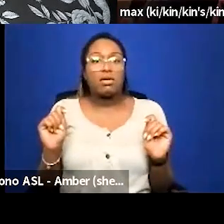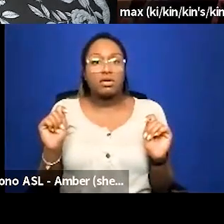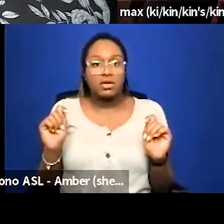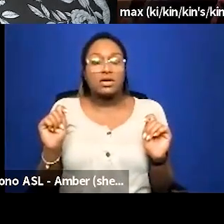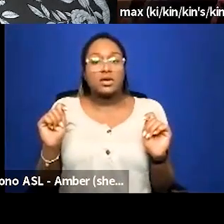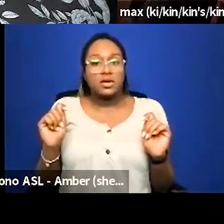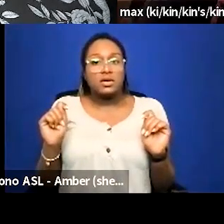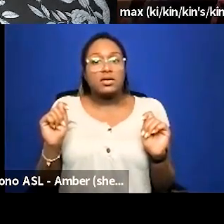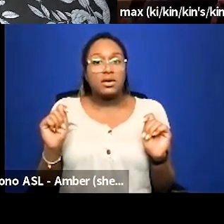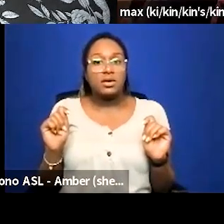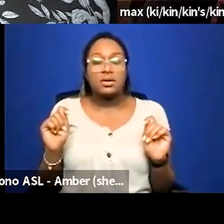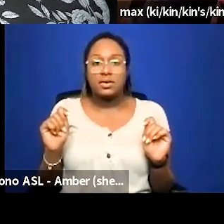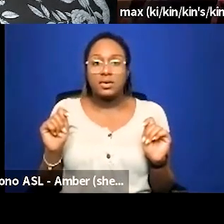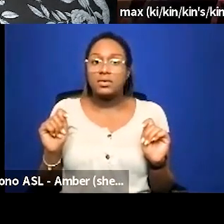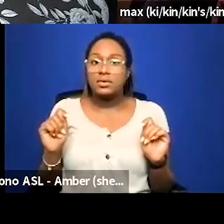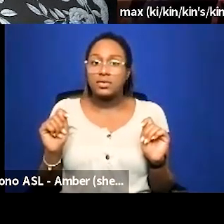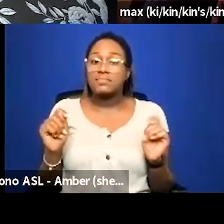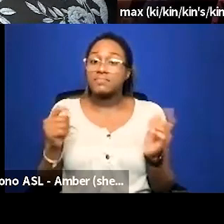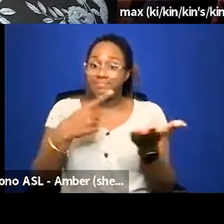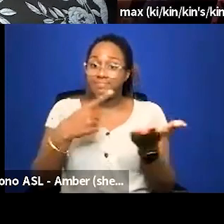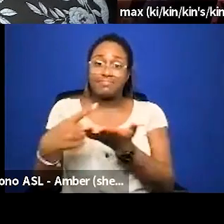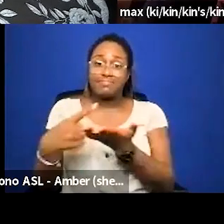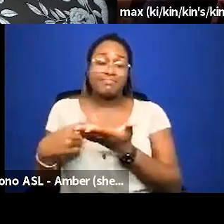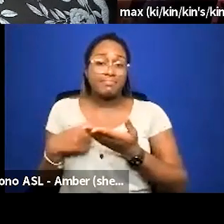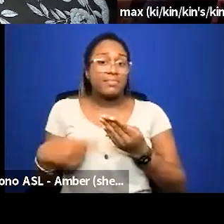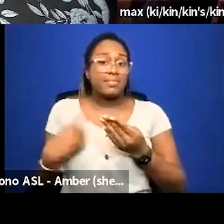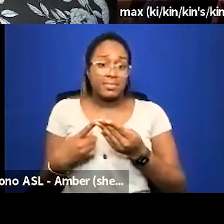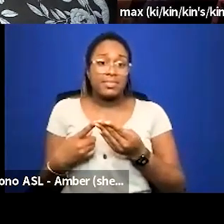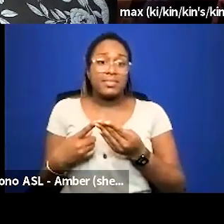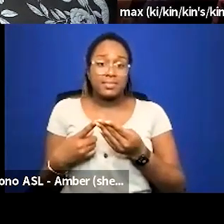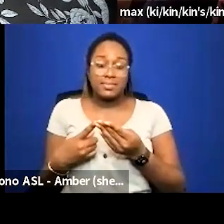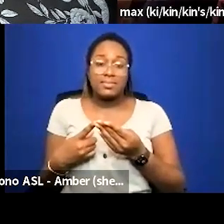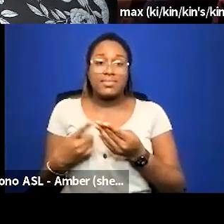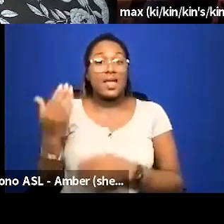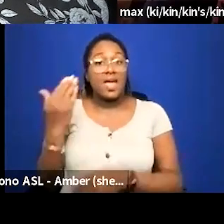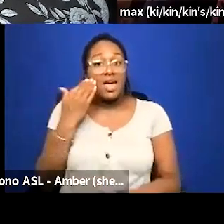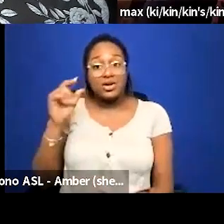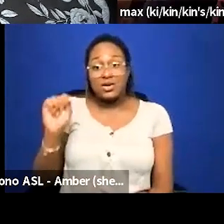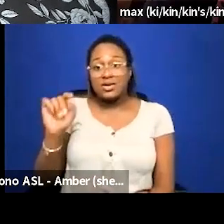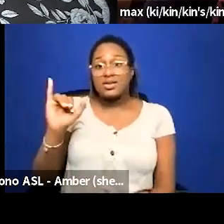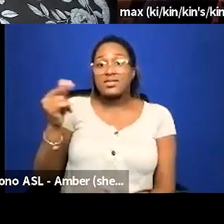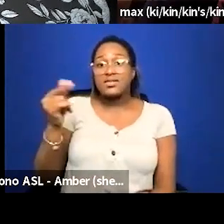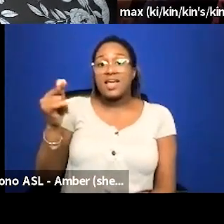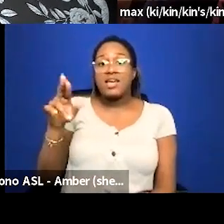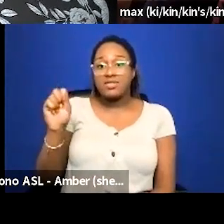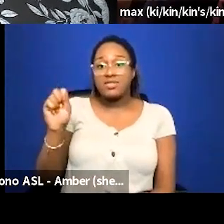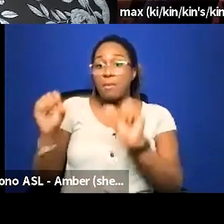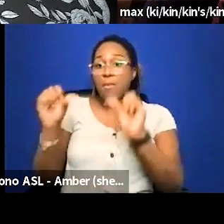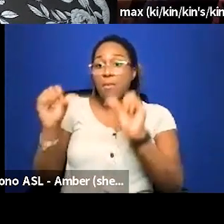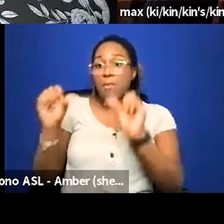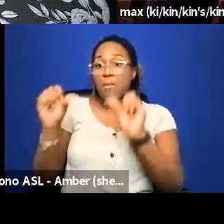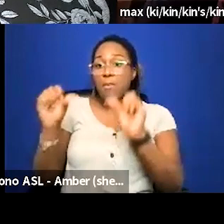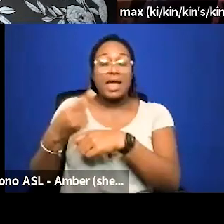um to um talk about and i know uh tiger she posted the other day about pleasure and